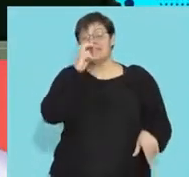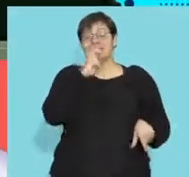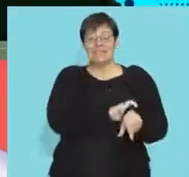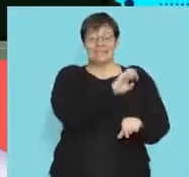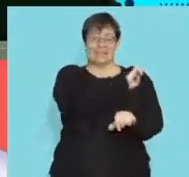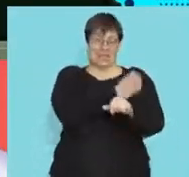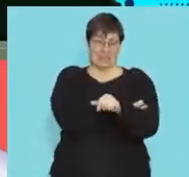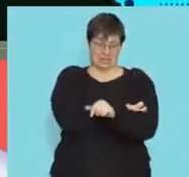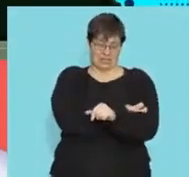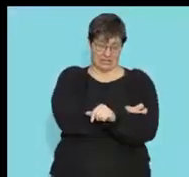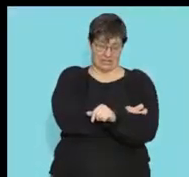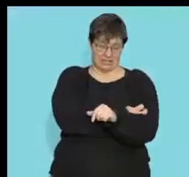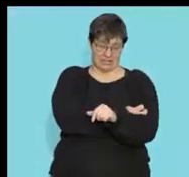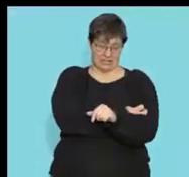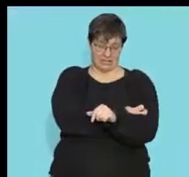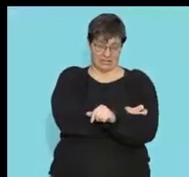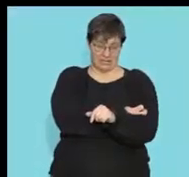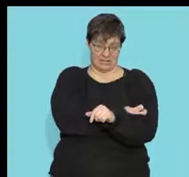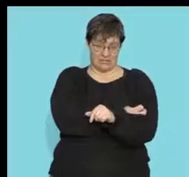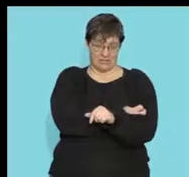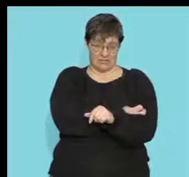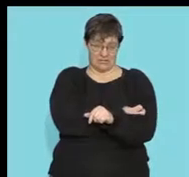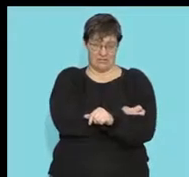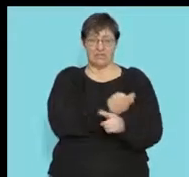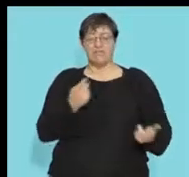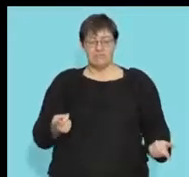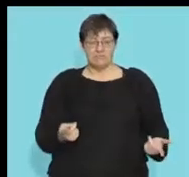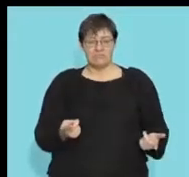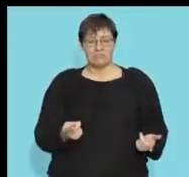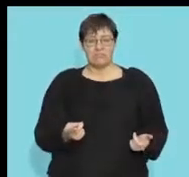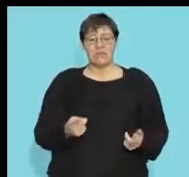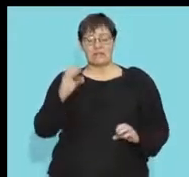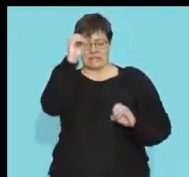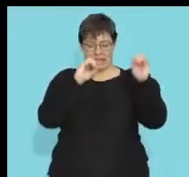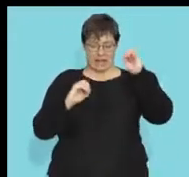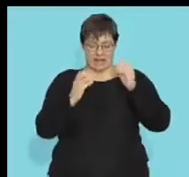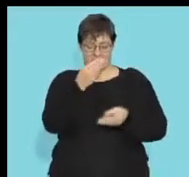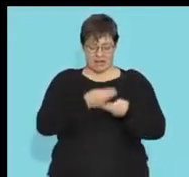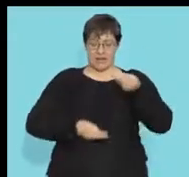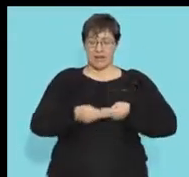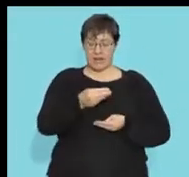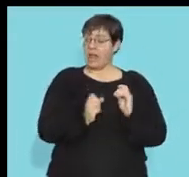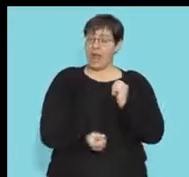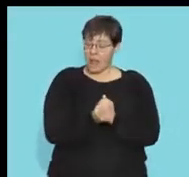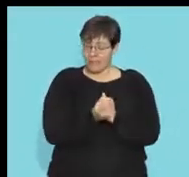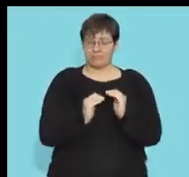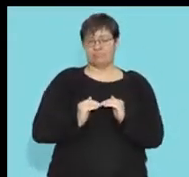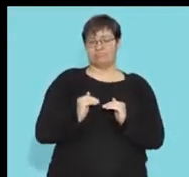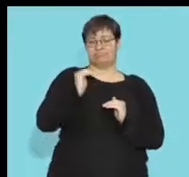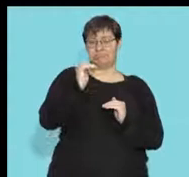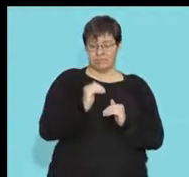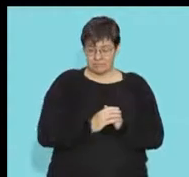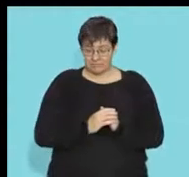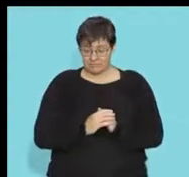the energy so what what increases so cellular respiration increases so i need